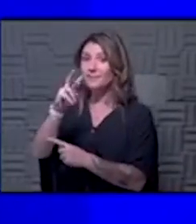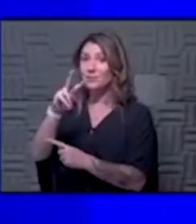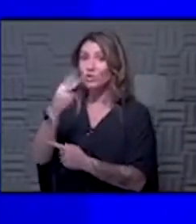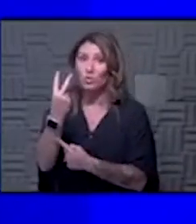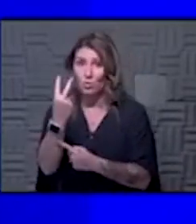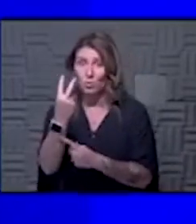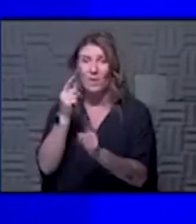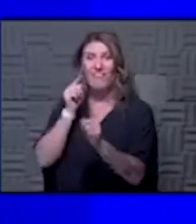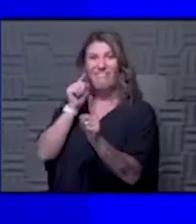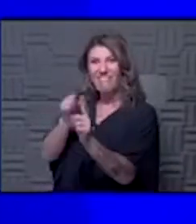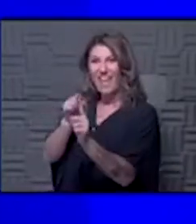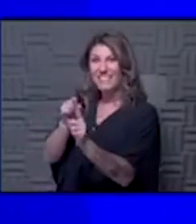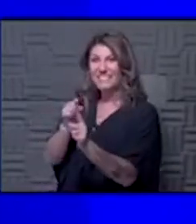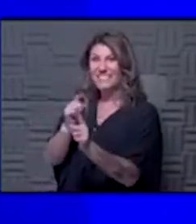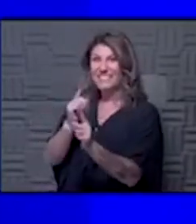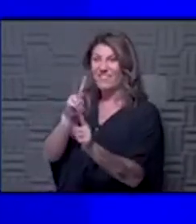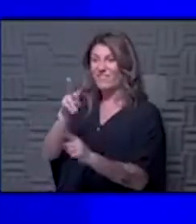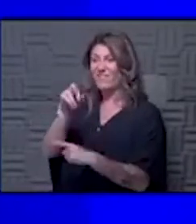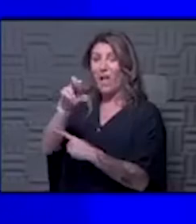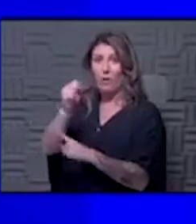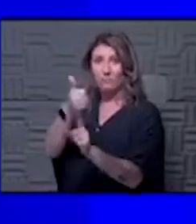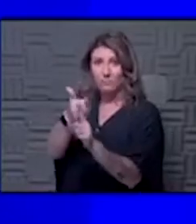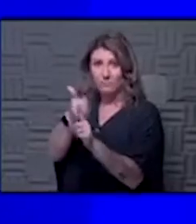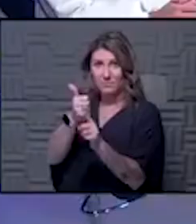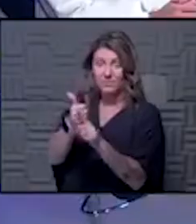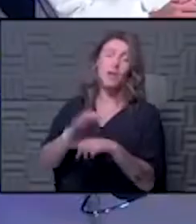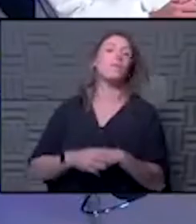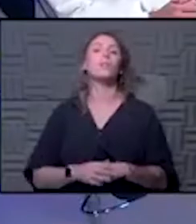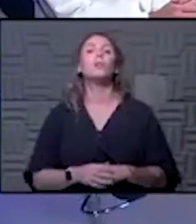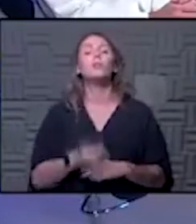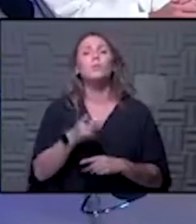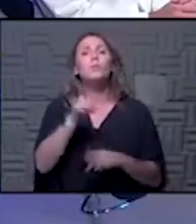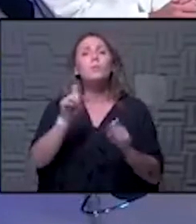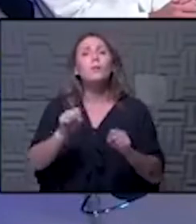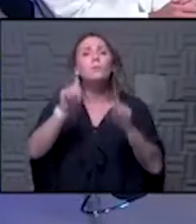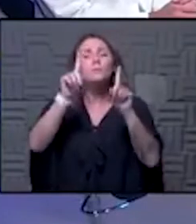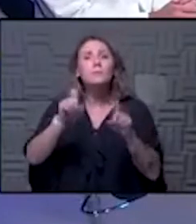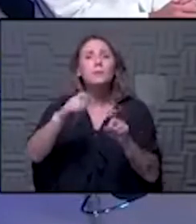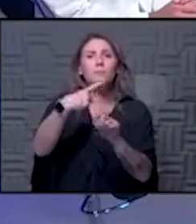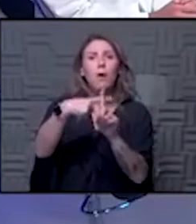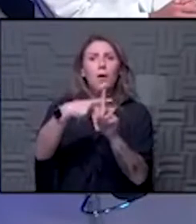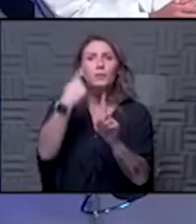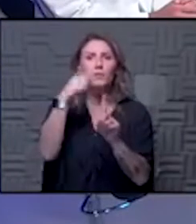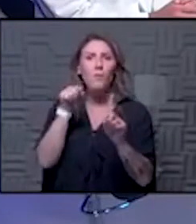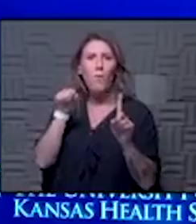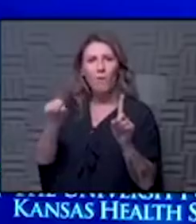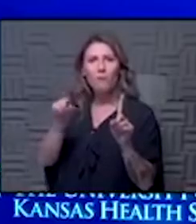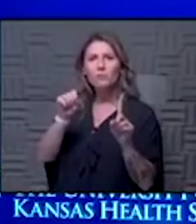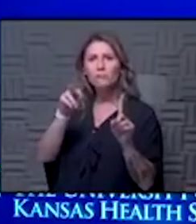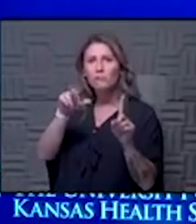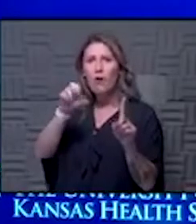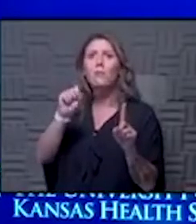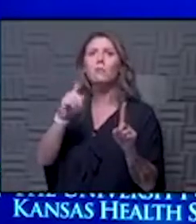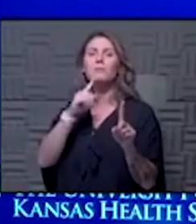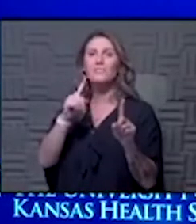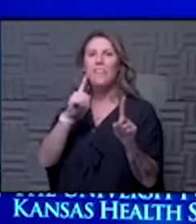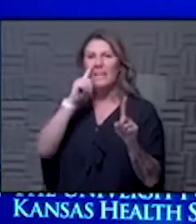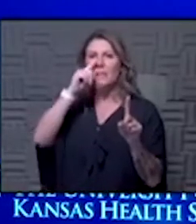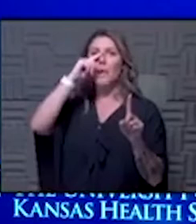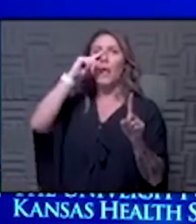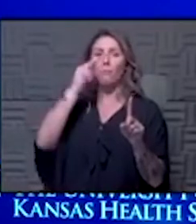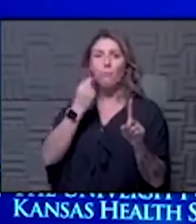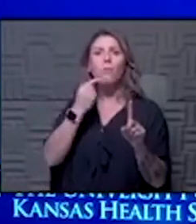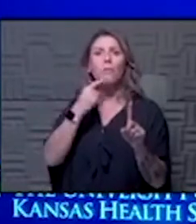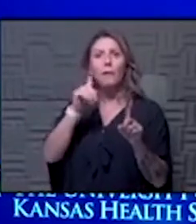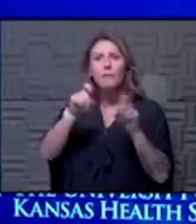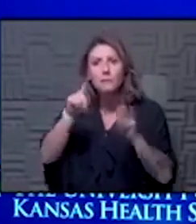are used synonymously but it's very good to delineate those two because in fact you can test positive for SARS-CoV-2 that's actually what the PCR nasal swab does you may